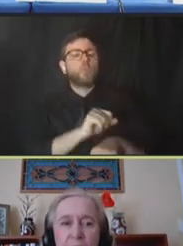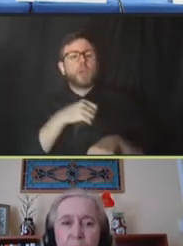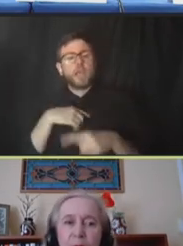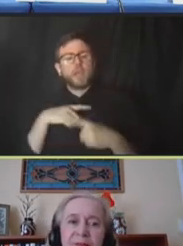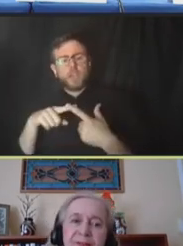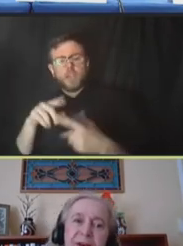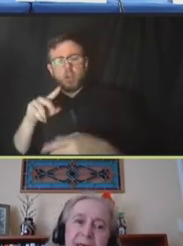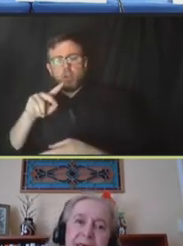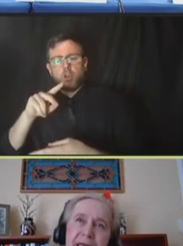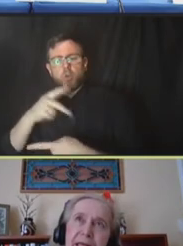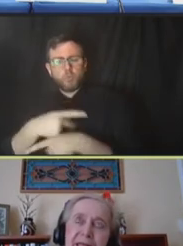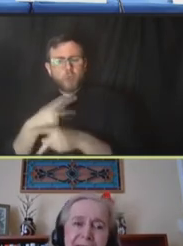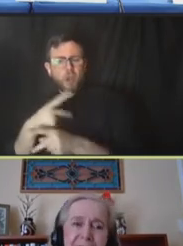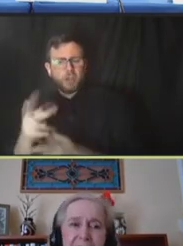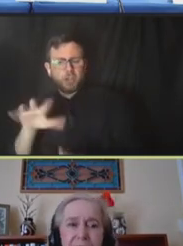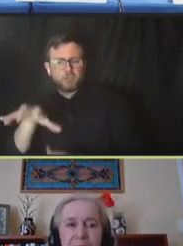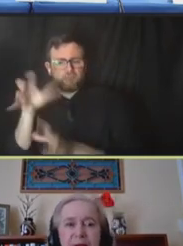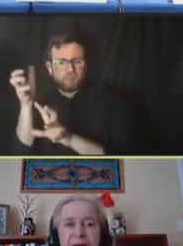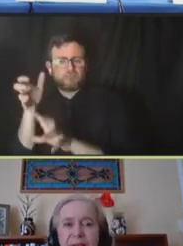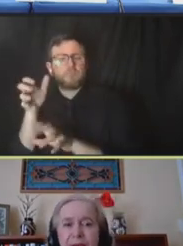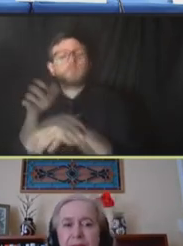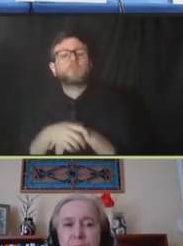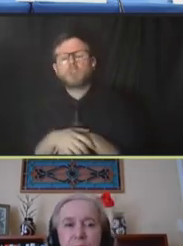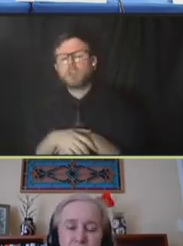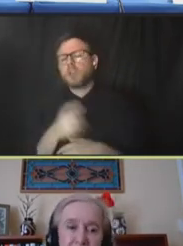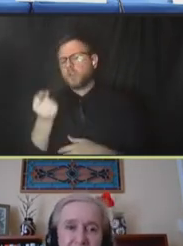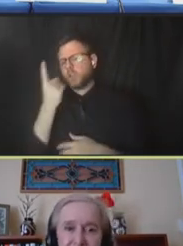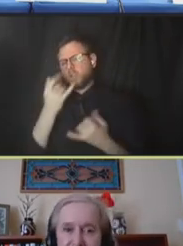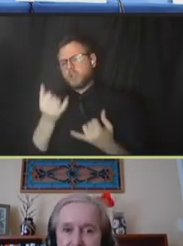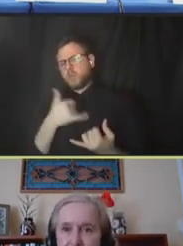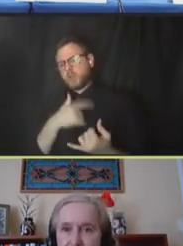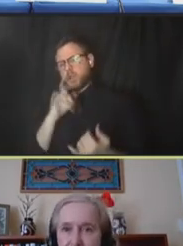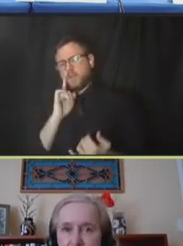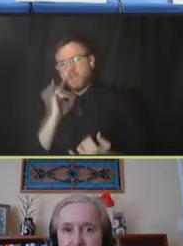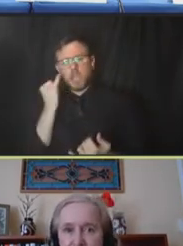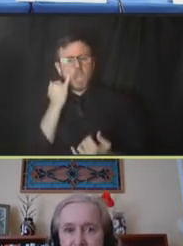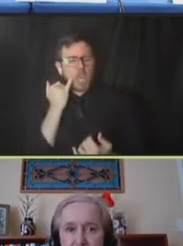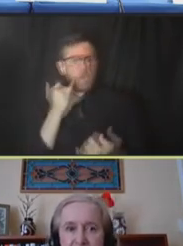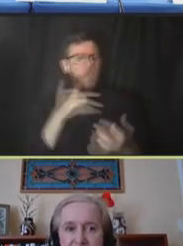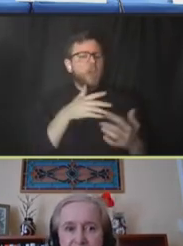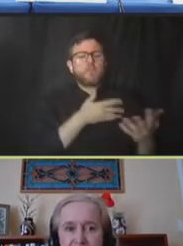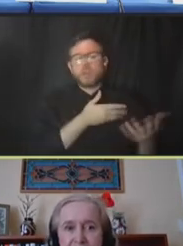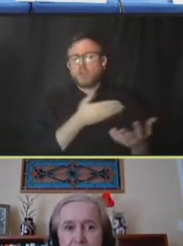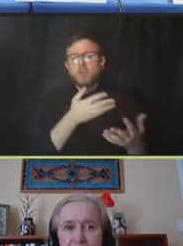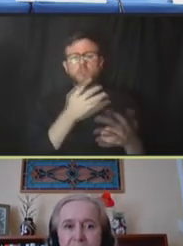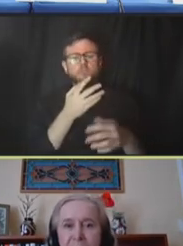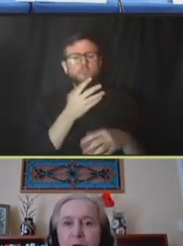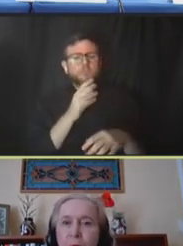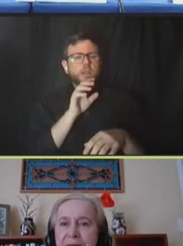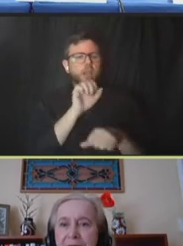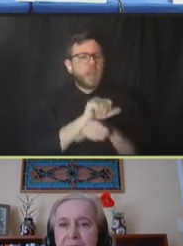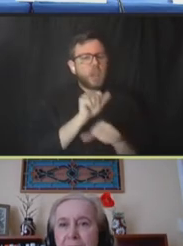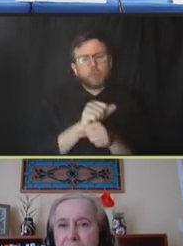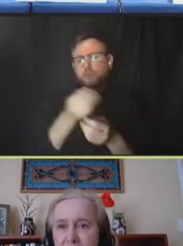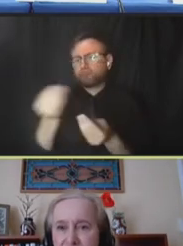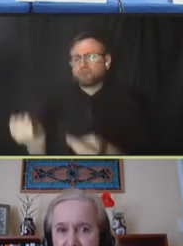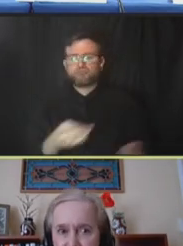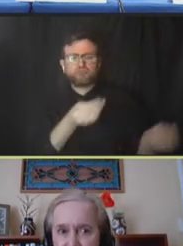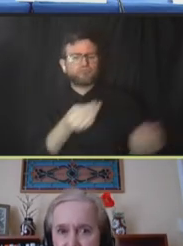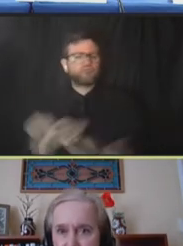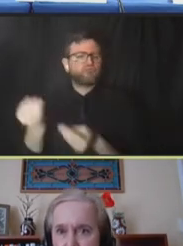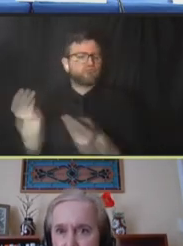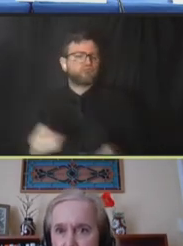And what we're finding is that if we can have free movement of labor across the supply chain network, we get higher